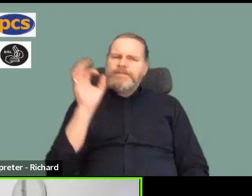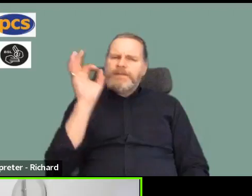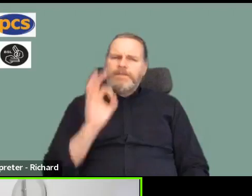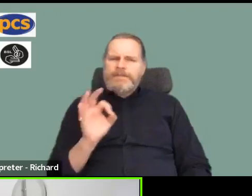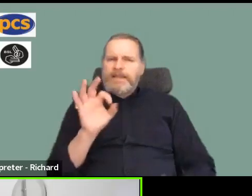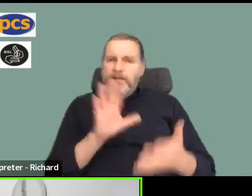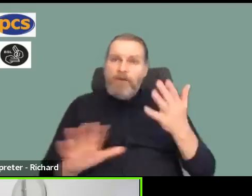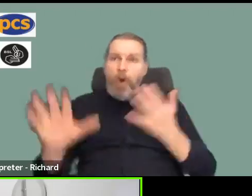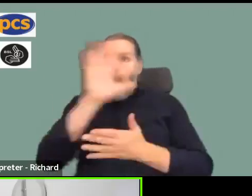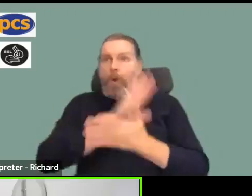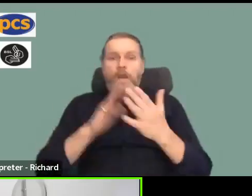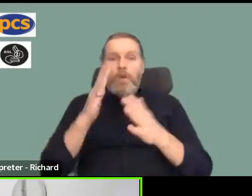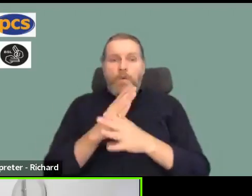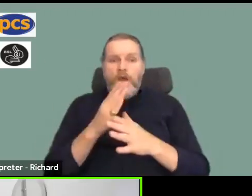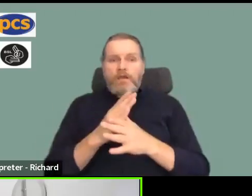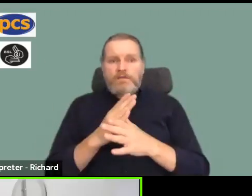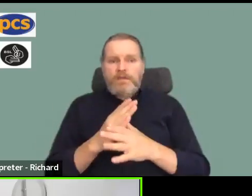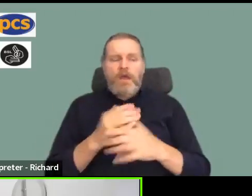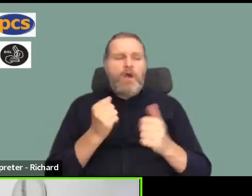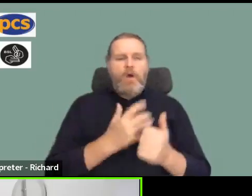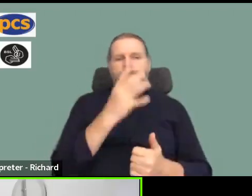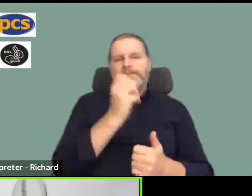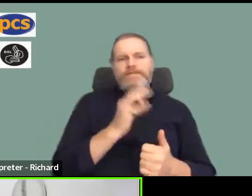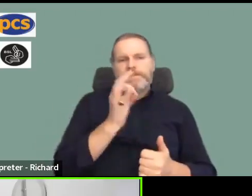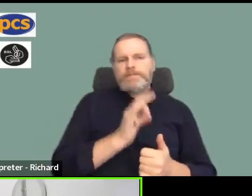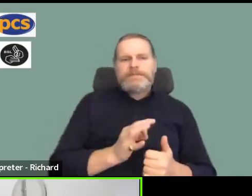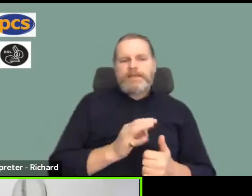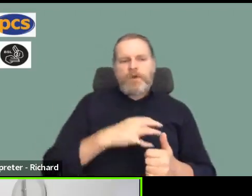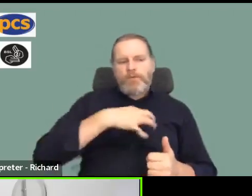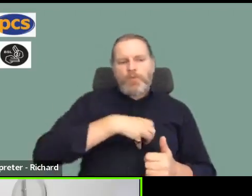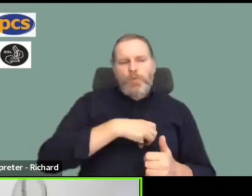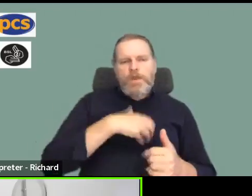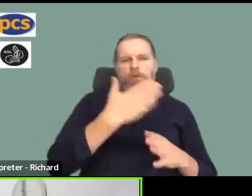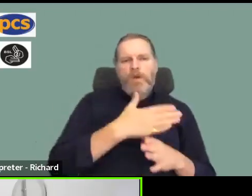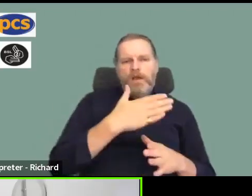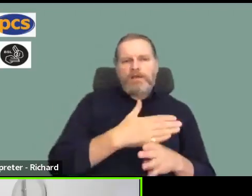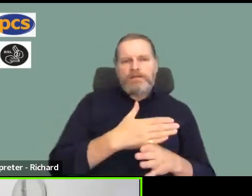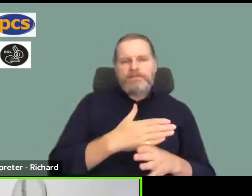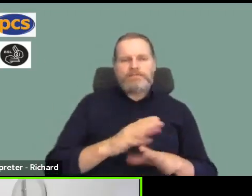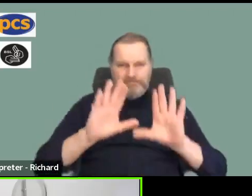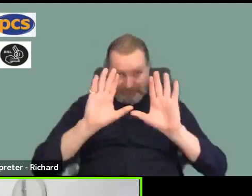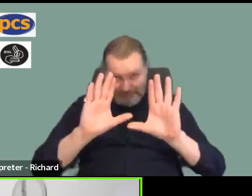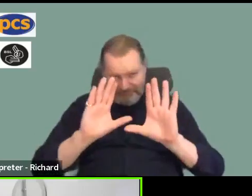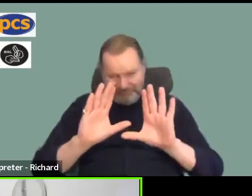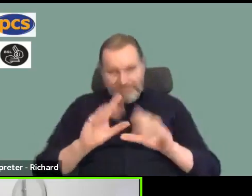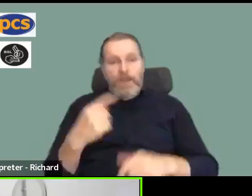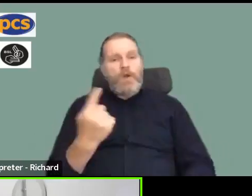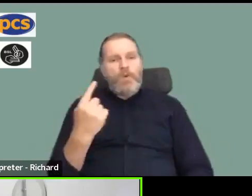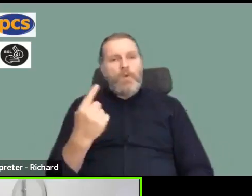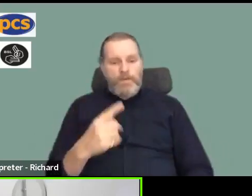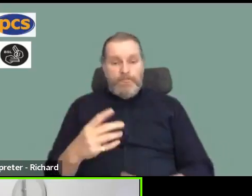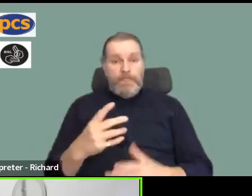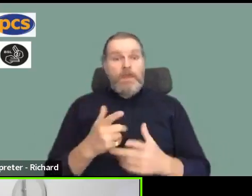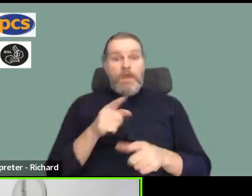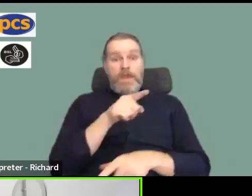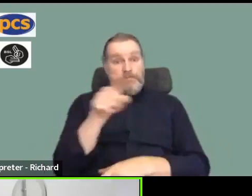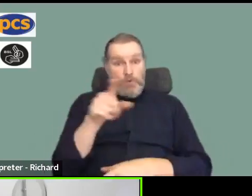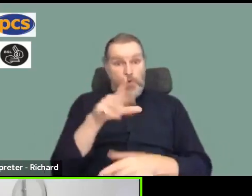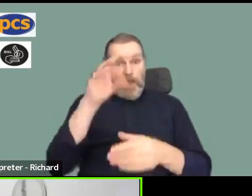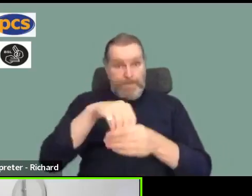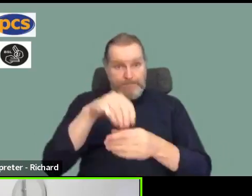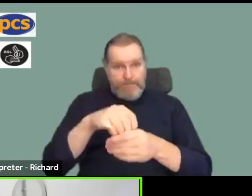It's 50% of those balloted. So, you think about people, only union members receive a ballot paper,